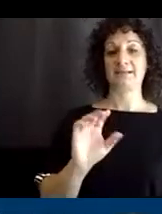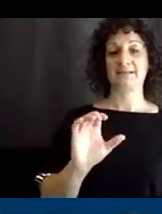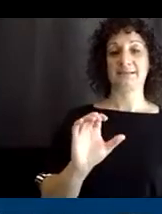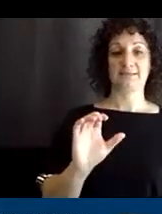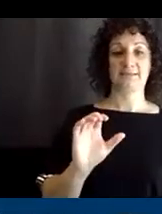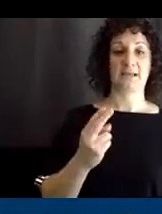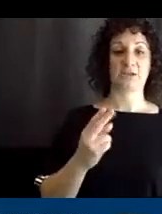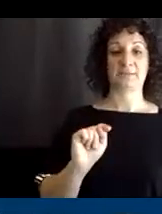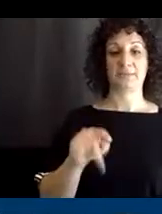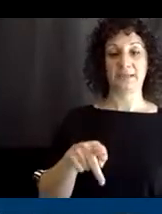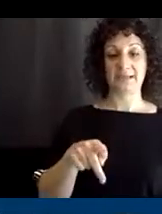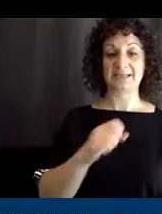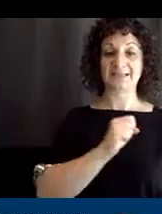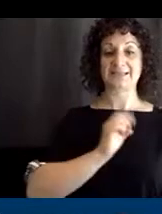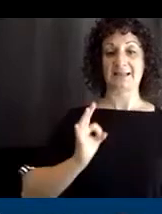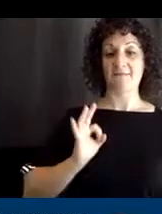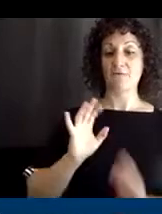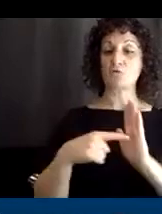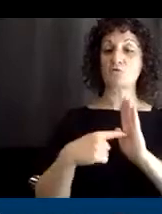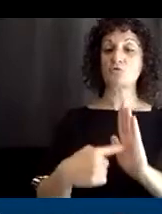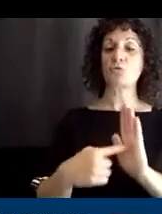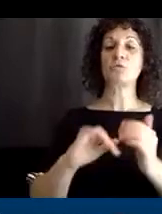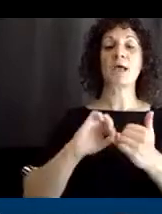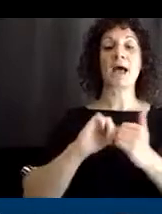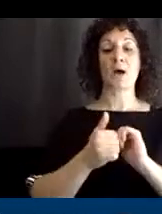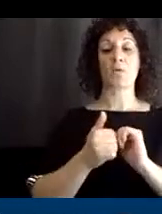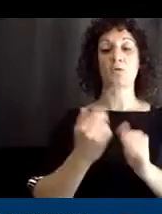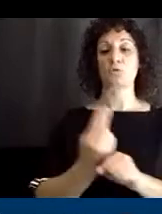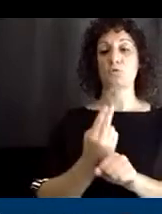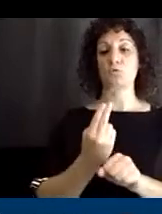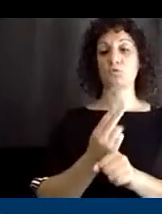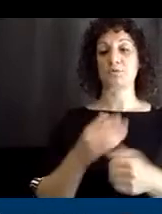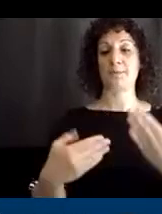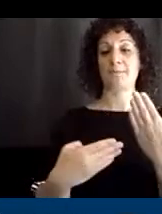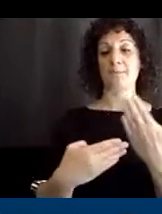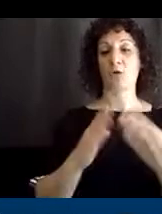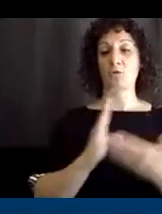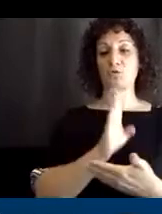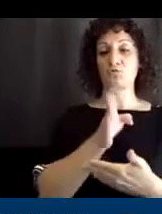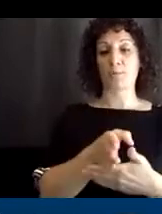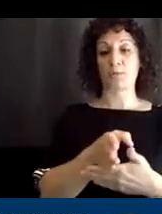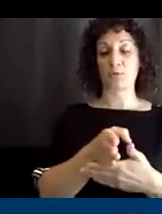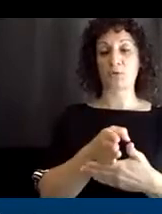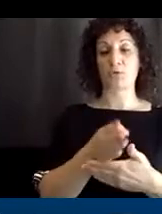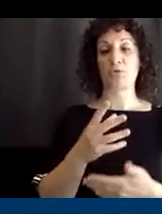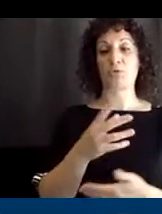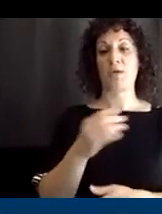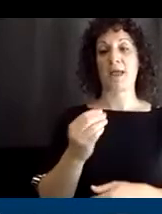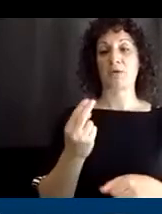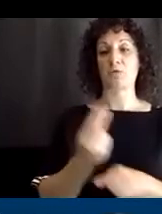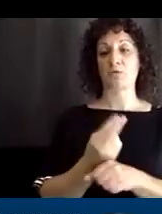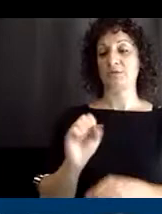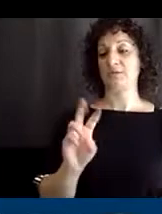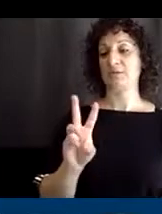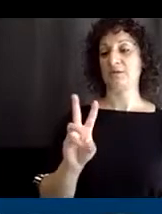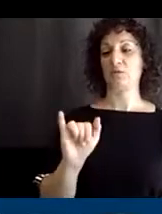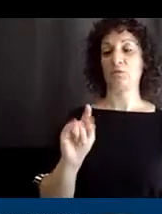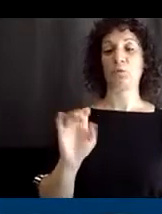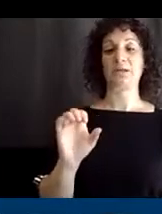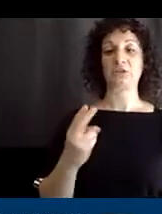member shows us how to use a battery interrupter and switch adapt a toy helicopter. And that is